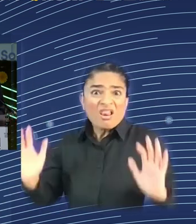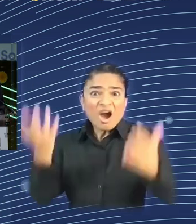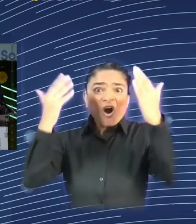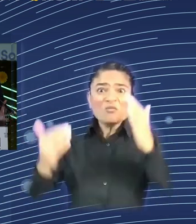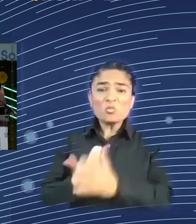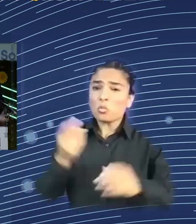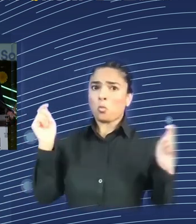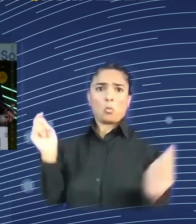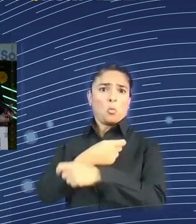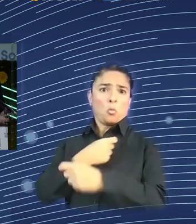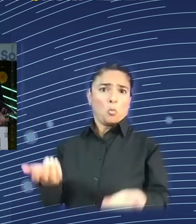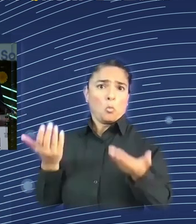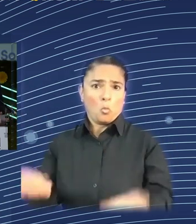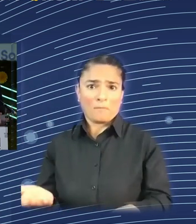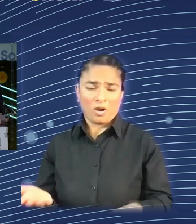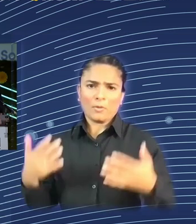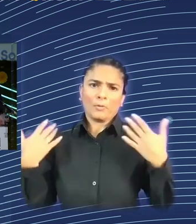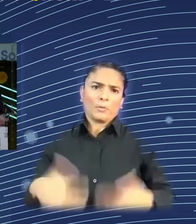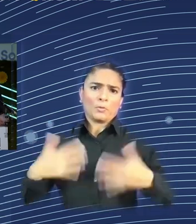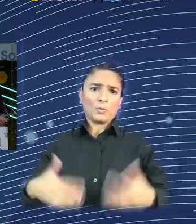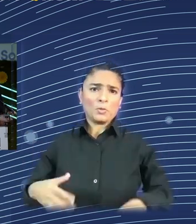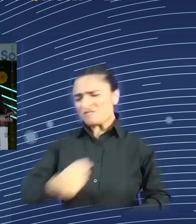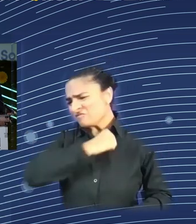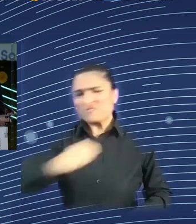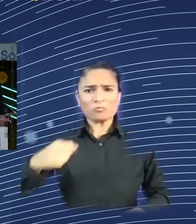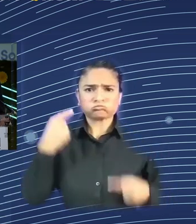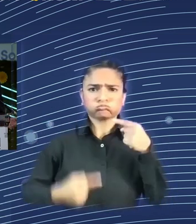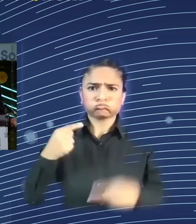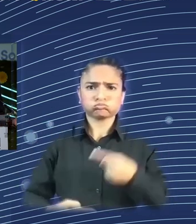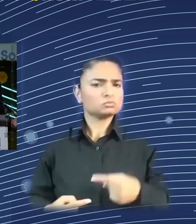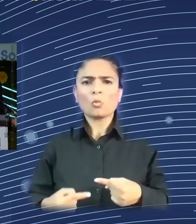economy has to transform, especially the labor market.